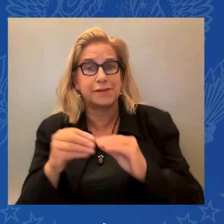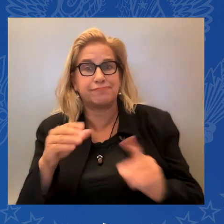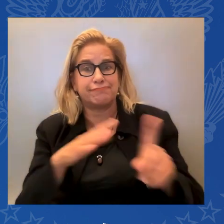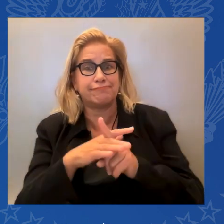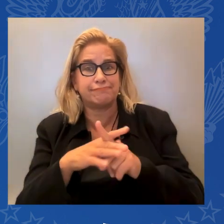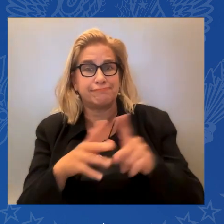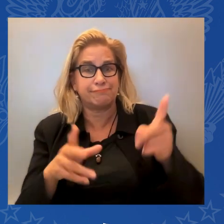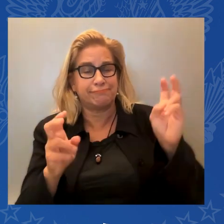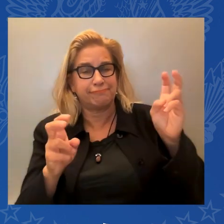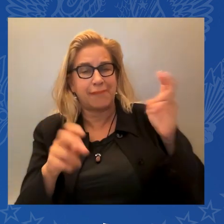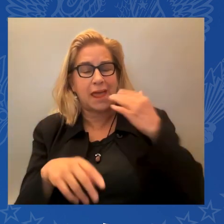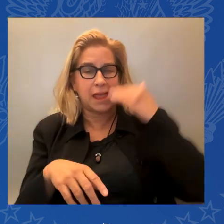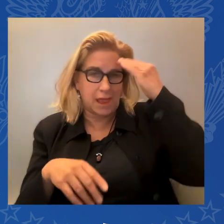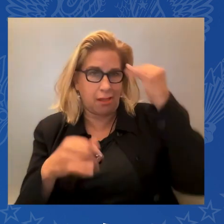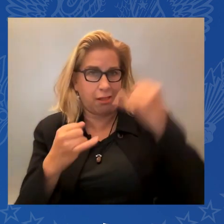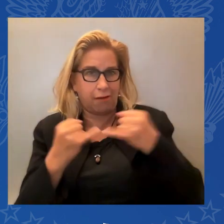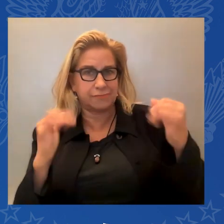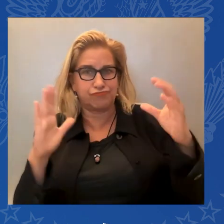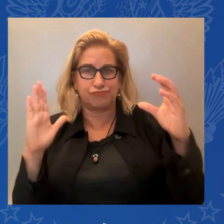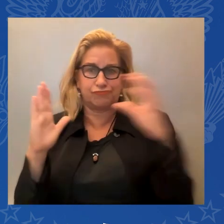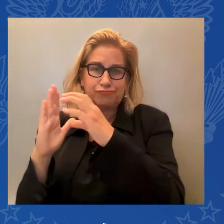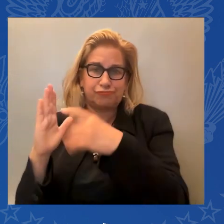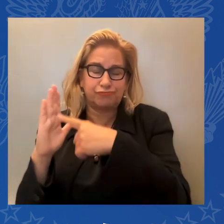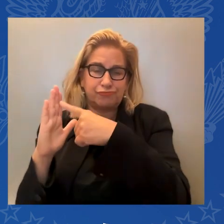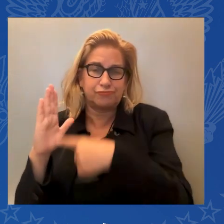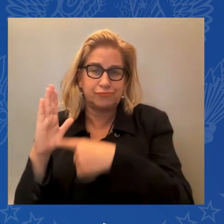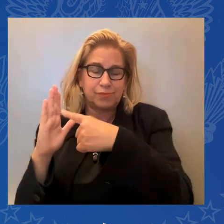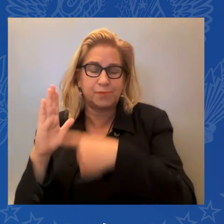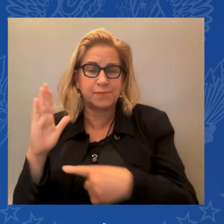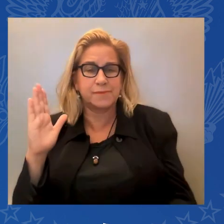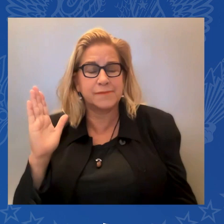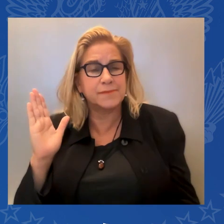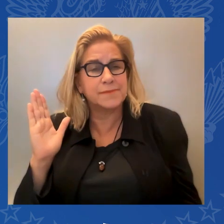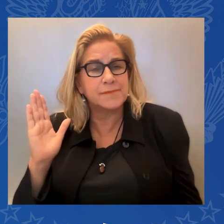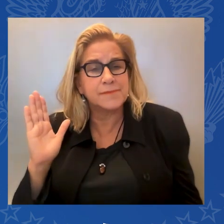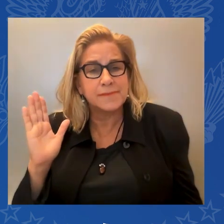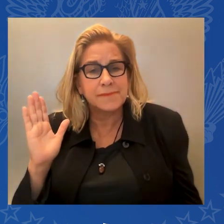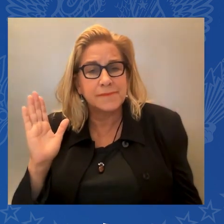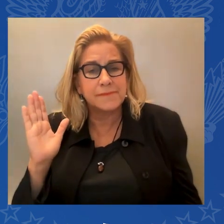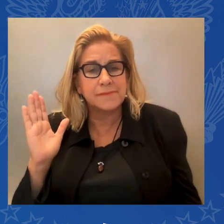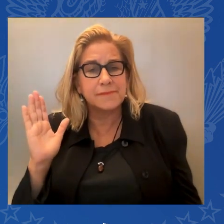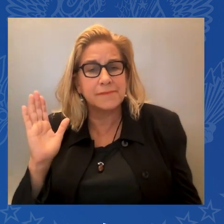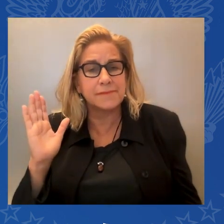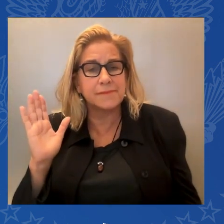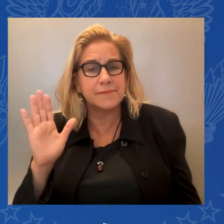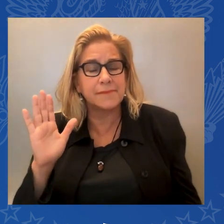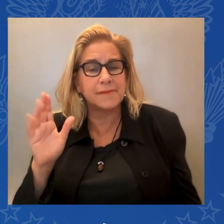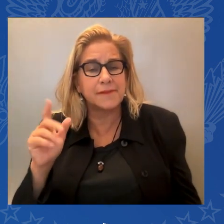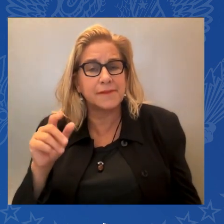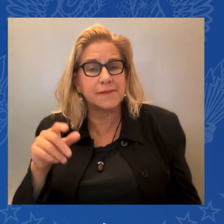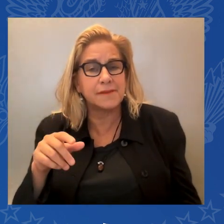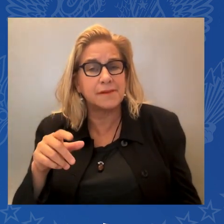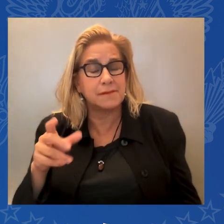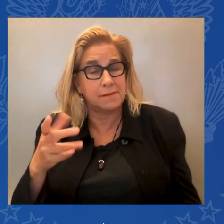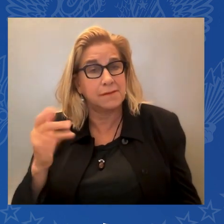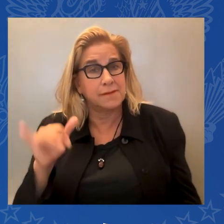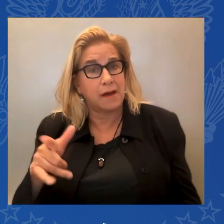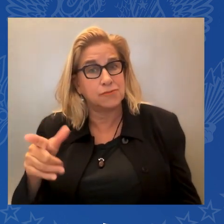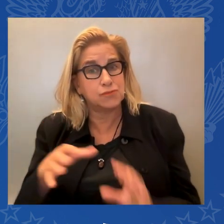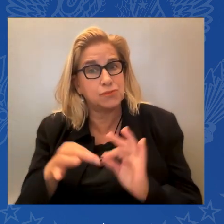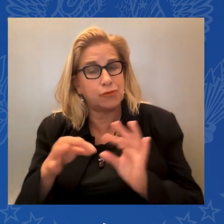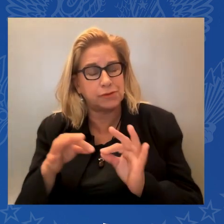ripple forward. Whose stories and legacies are left behind in the hearts of all they touched.